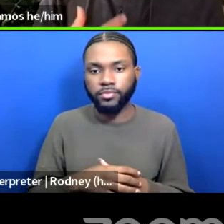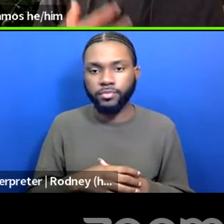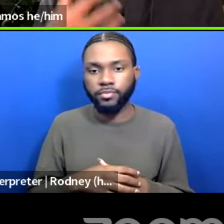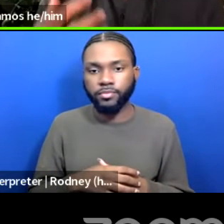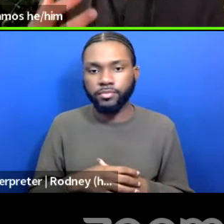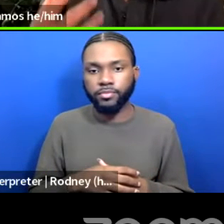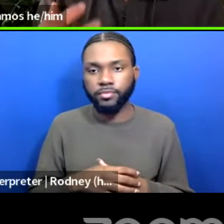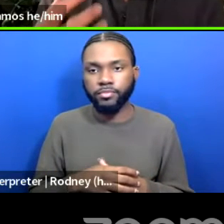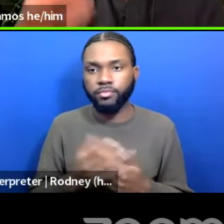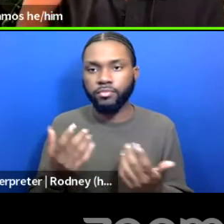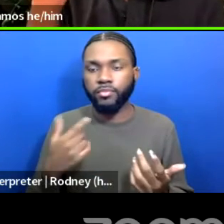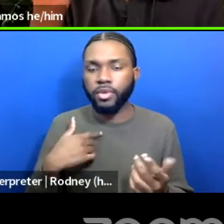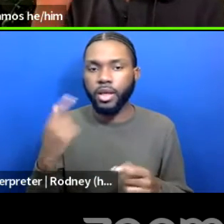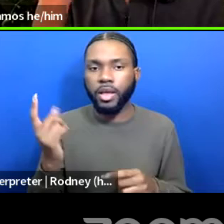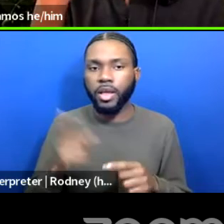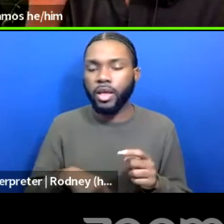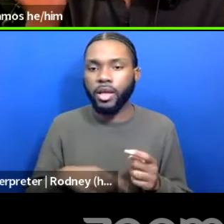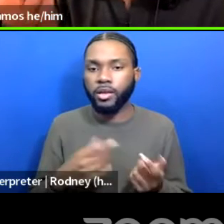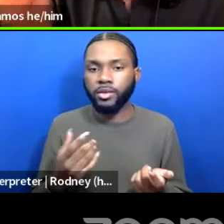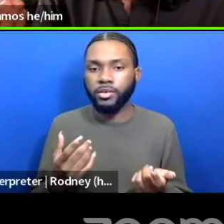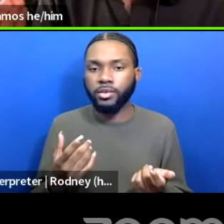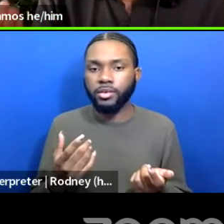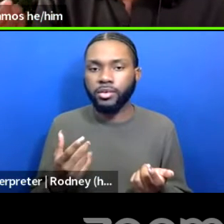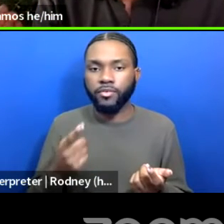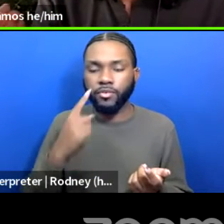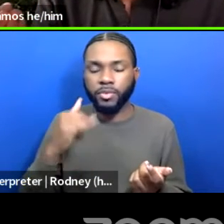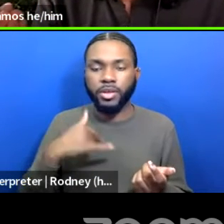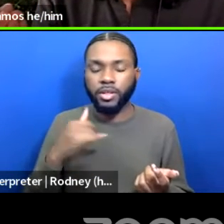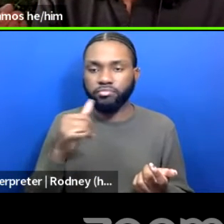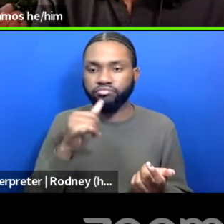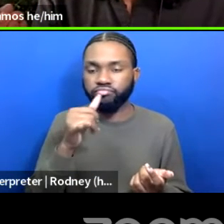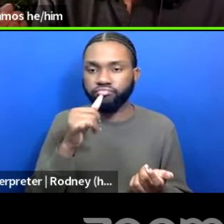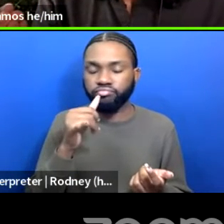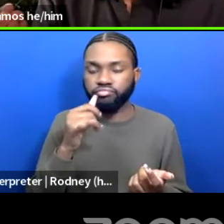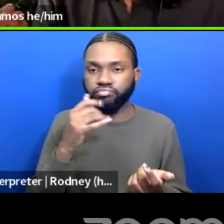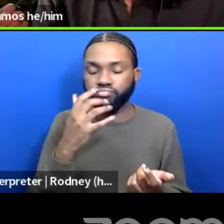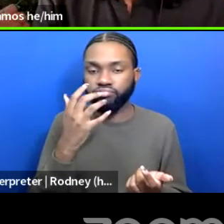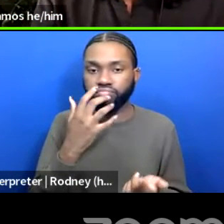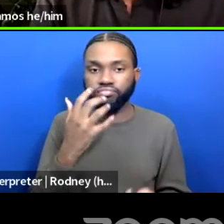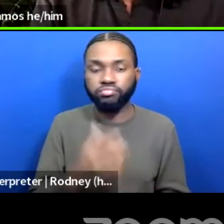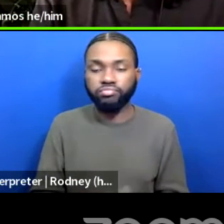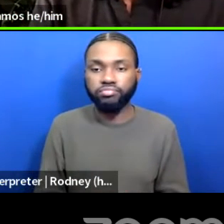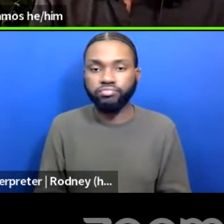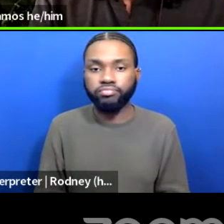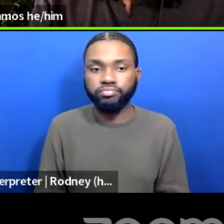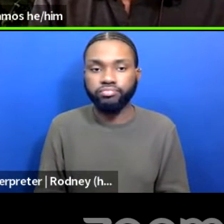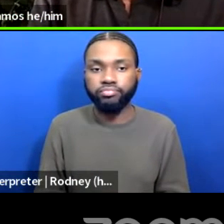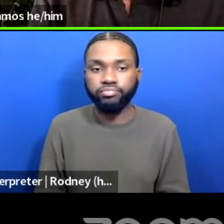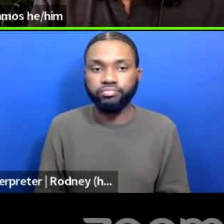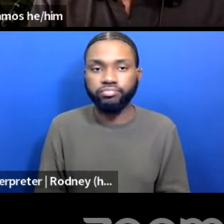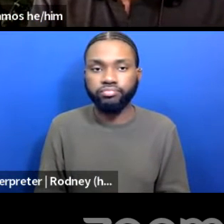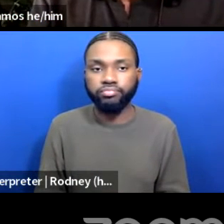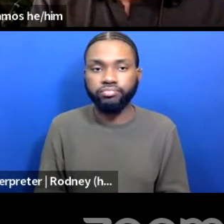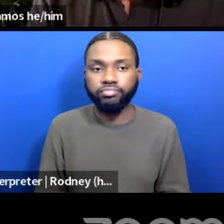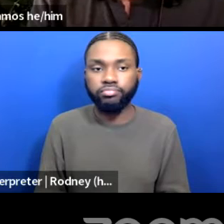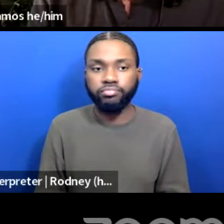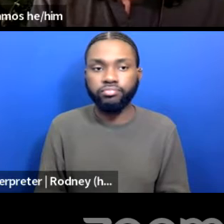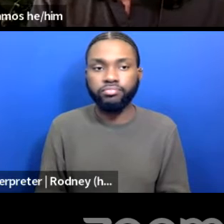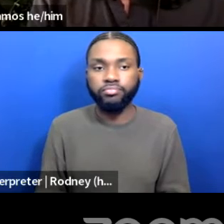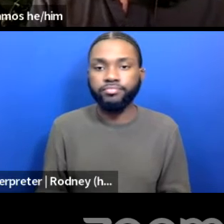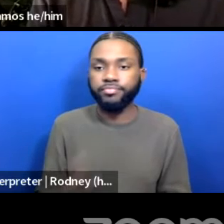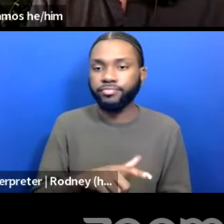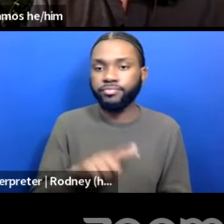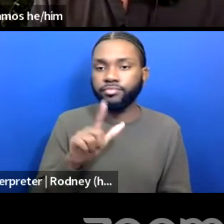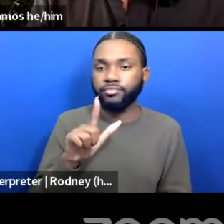I can't, I cannot, that to me is profound. Yes. I just want to build on